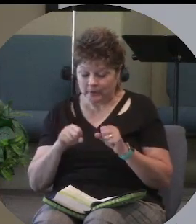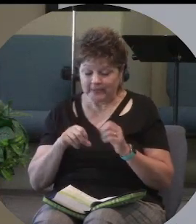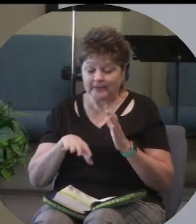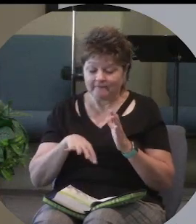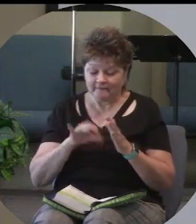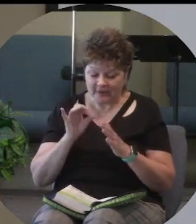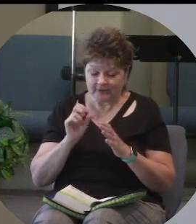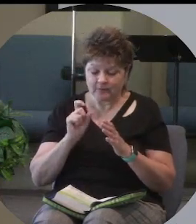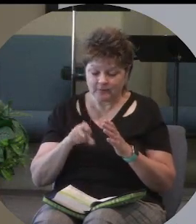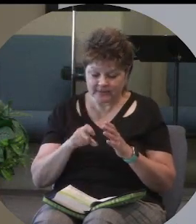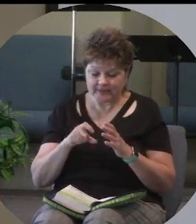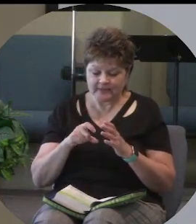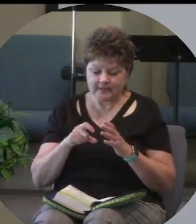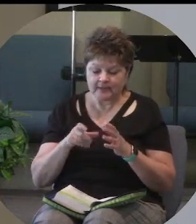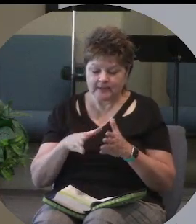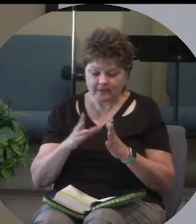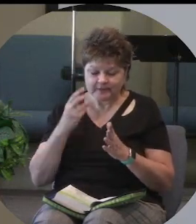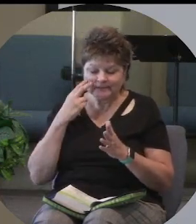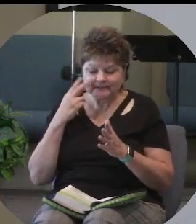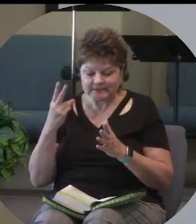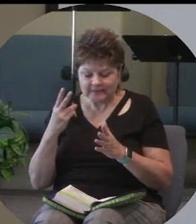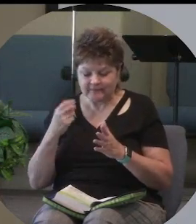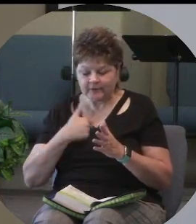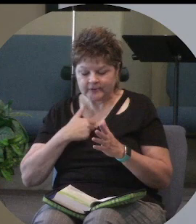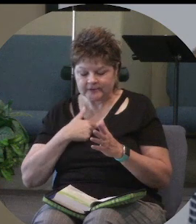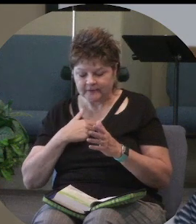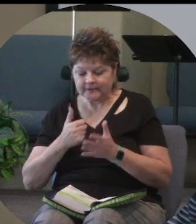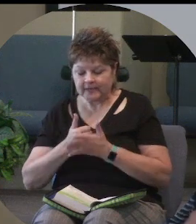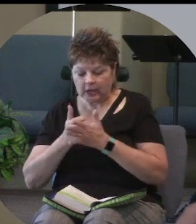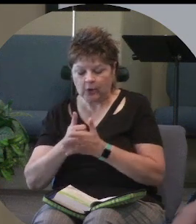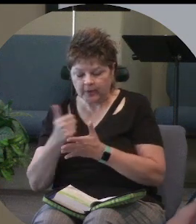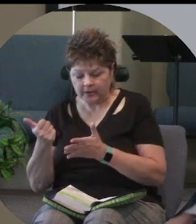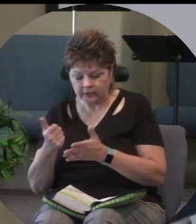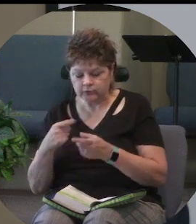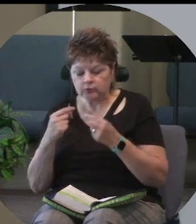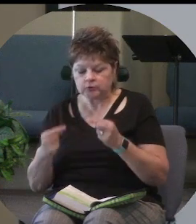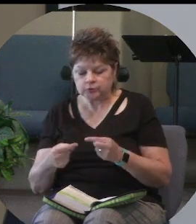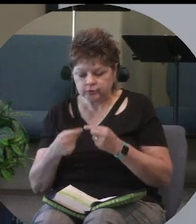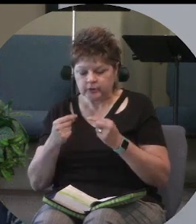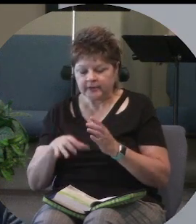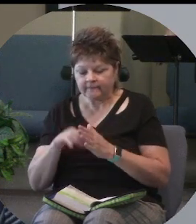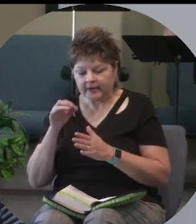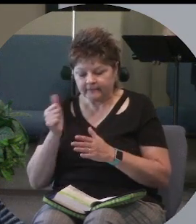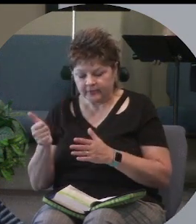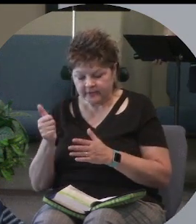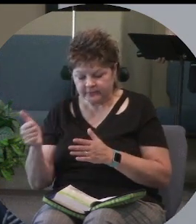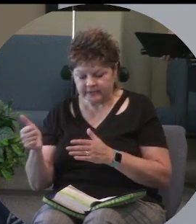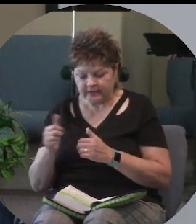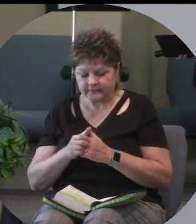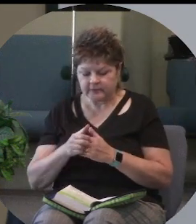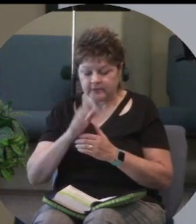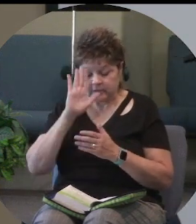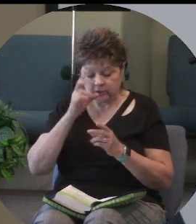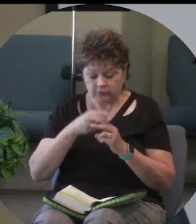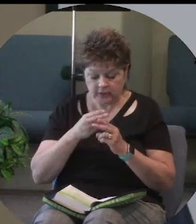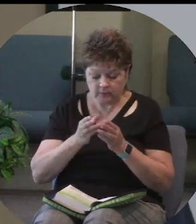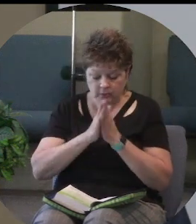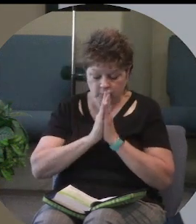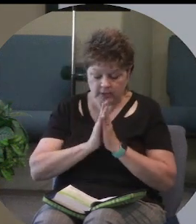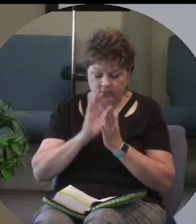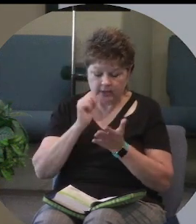may we see it for ourselves and may we help those who are struggling find it for themselves in your name we pray